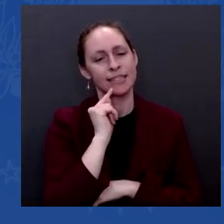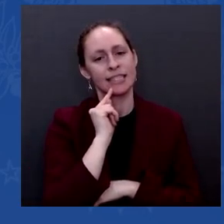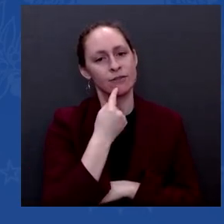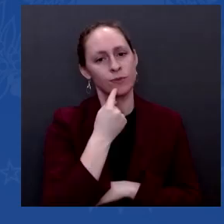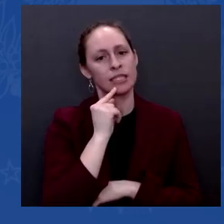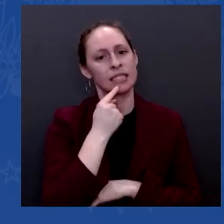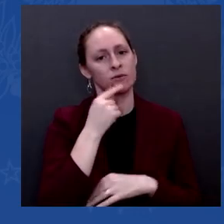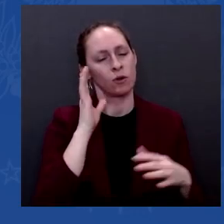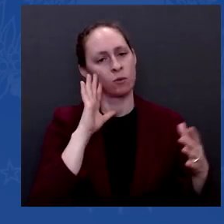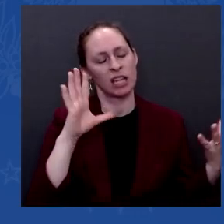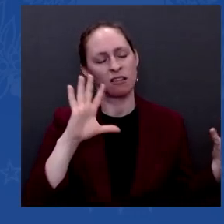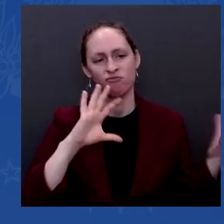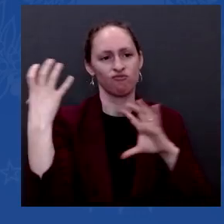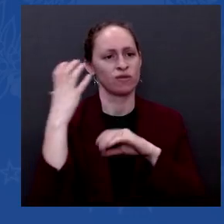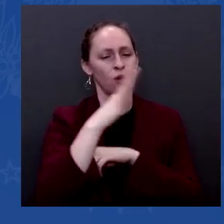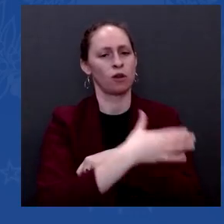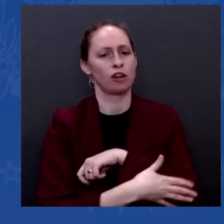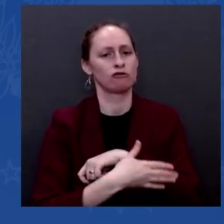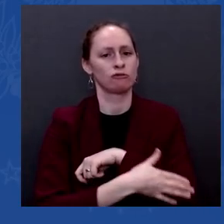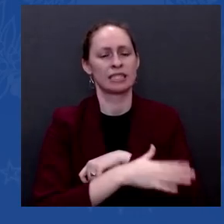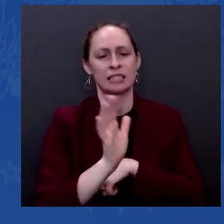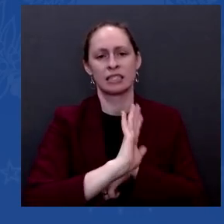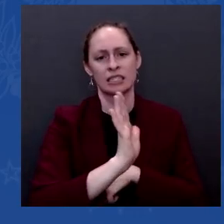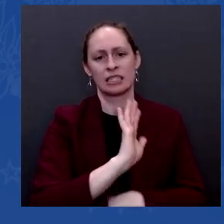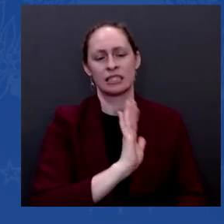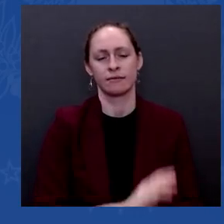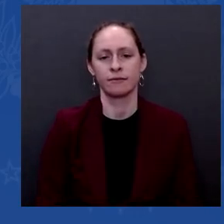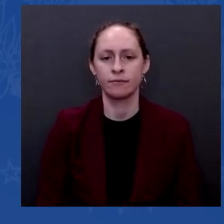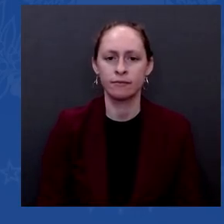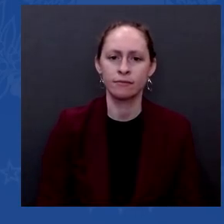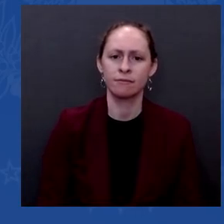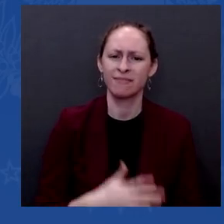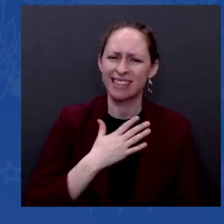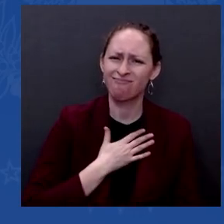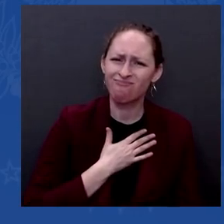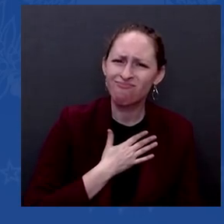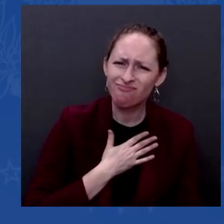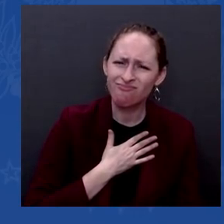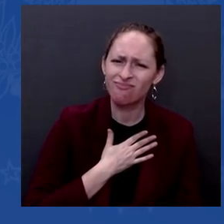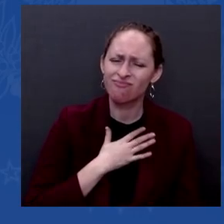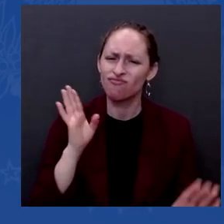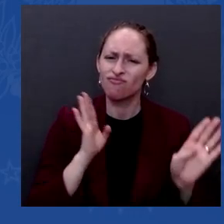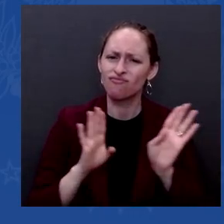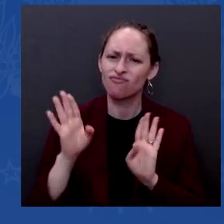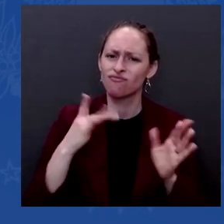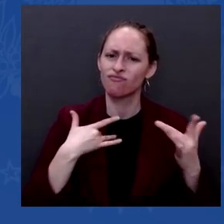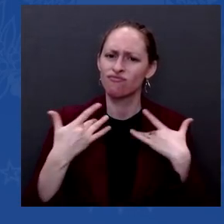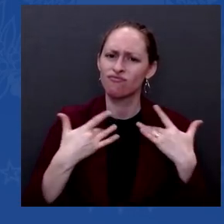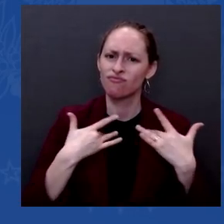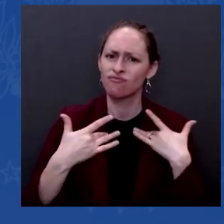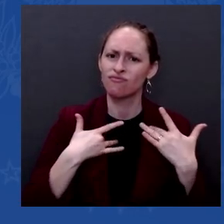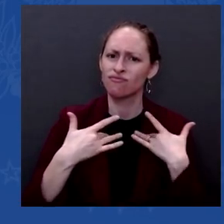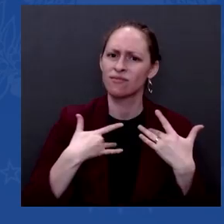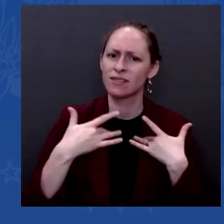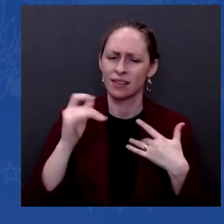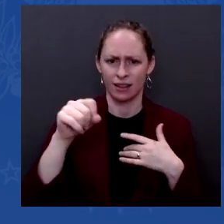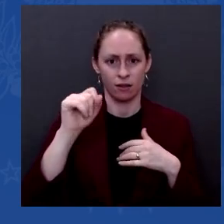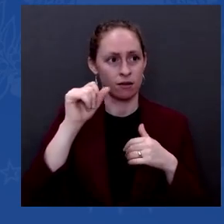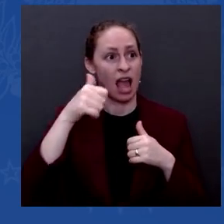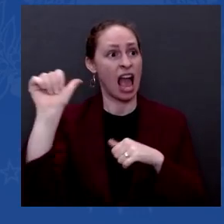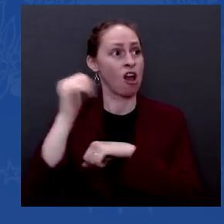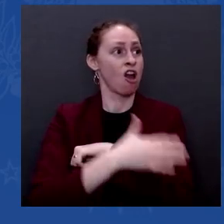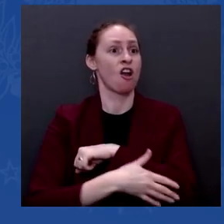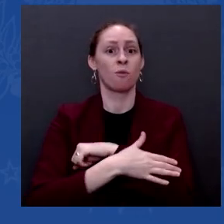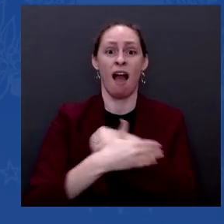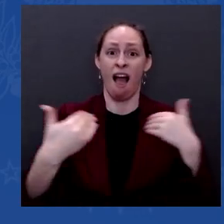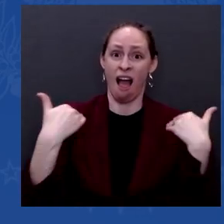concerned. When you have, you know, nuclear power invading — if he invades, it hasn't